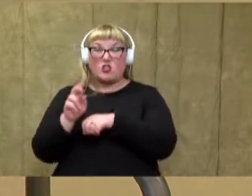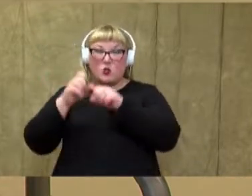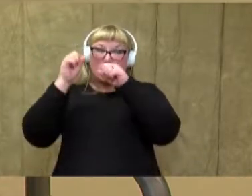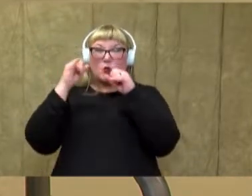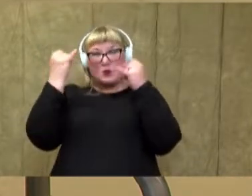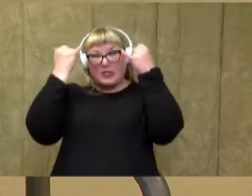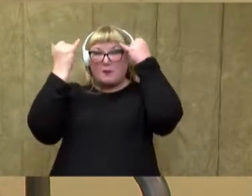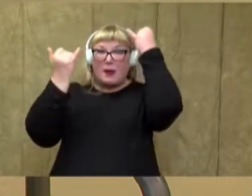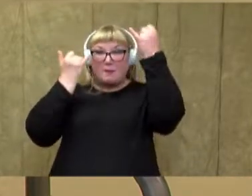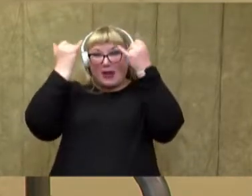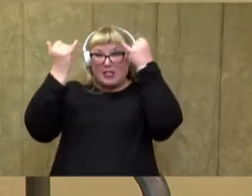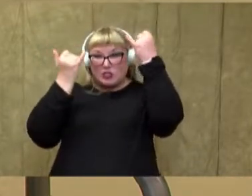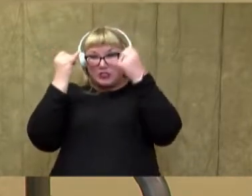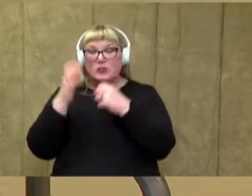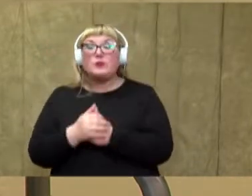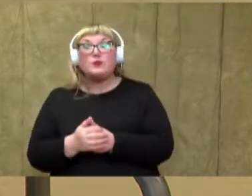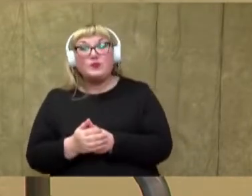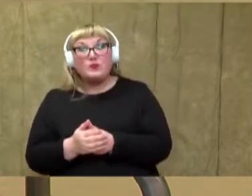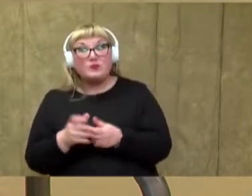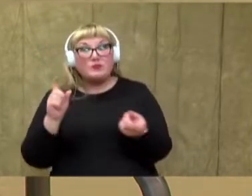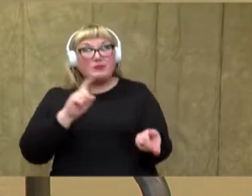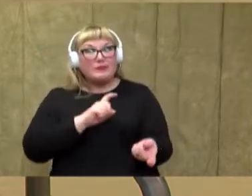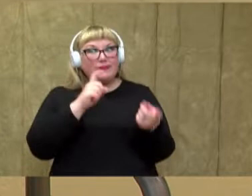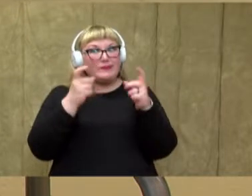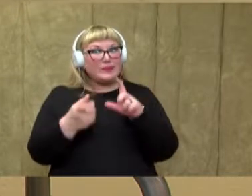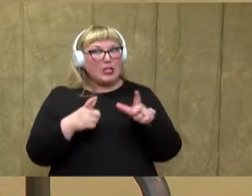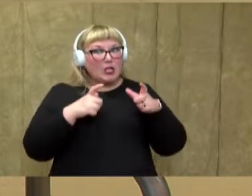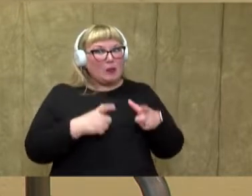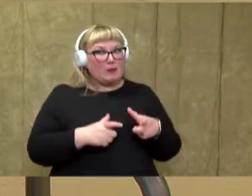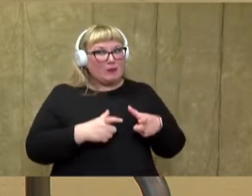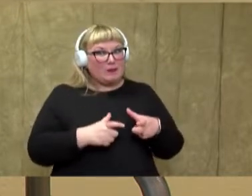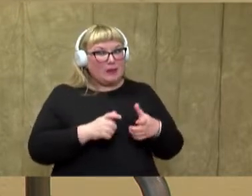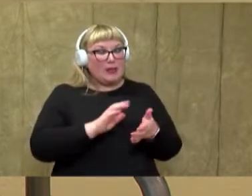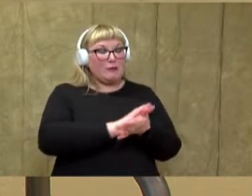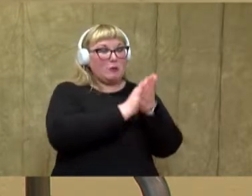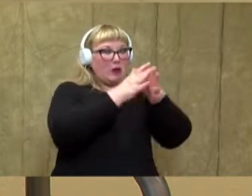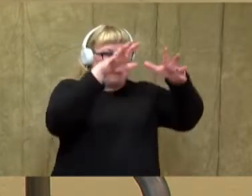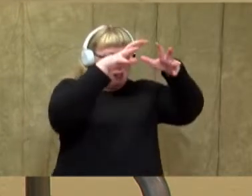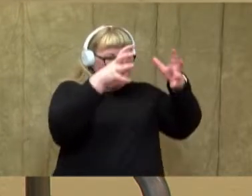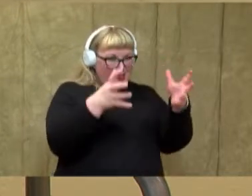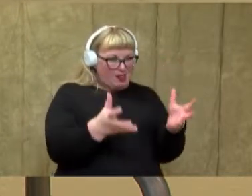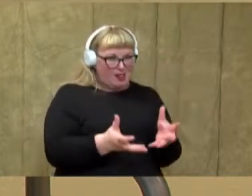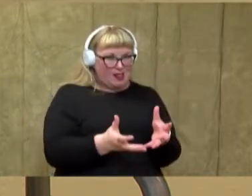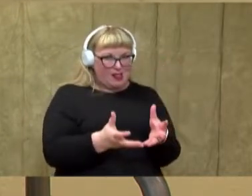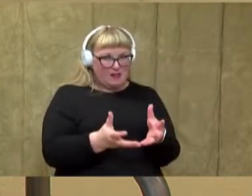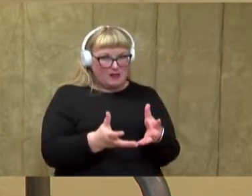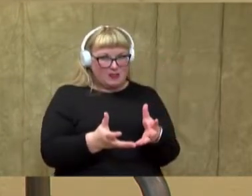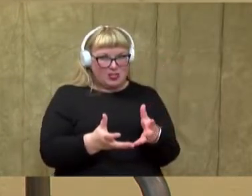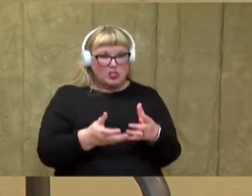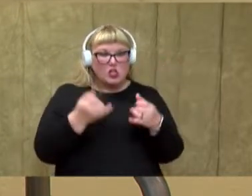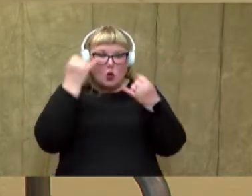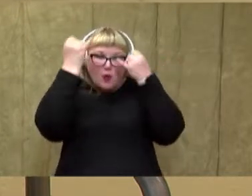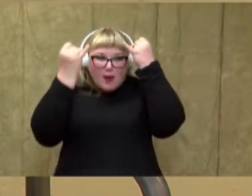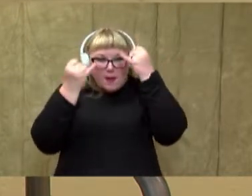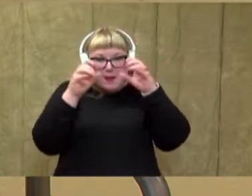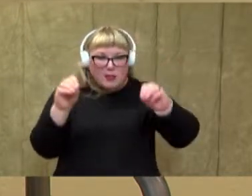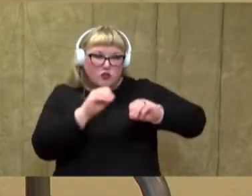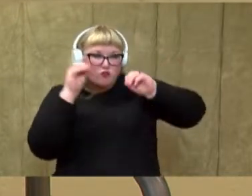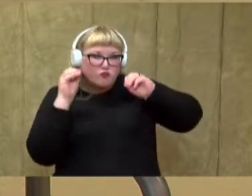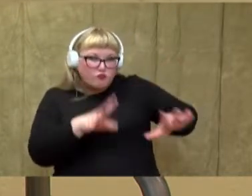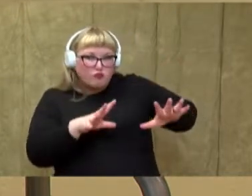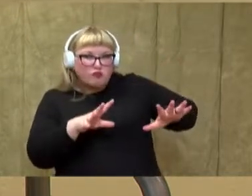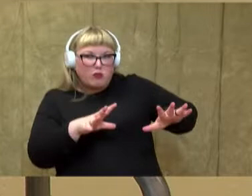imagination magic and turn our paper plate into a beehive. So can you help me use some imagination magic?